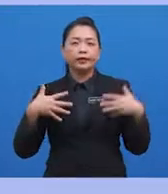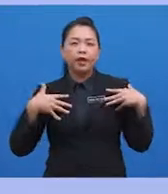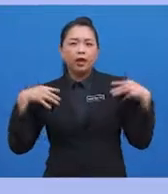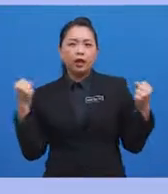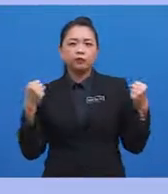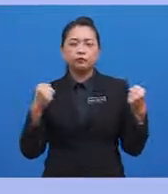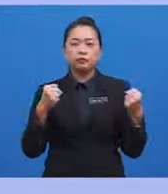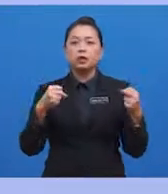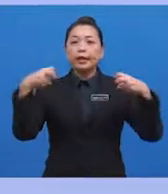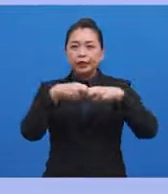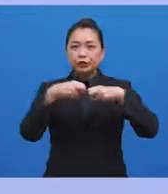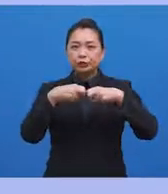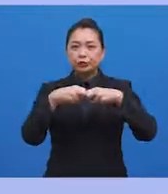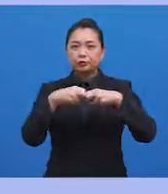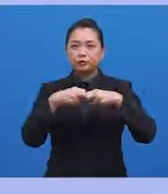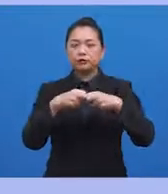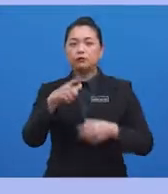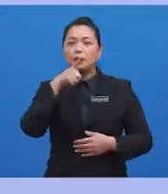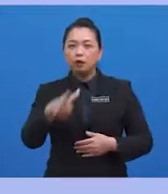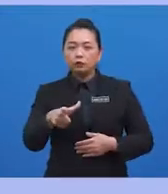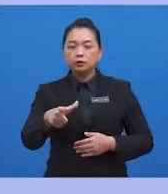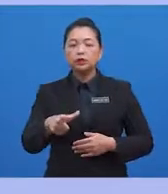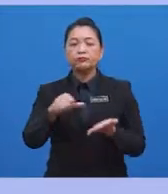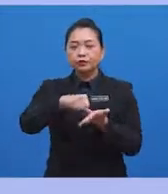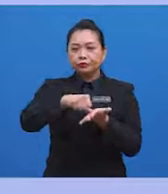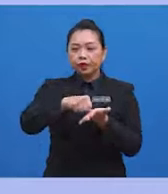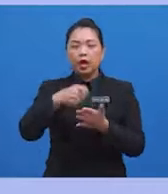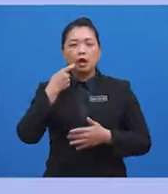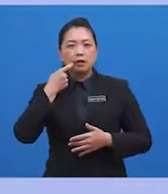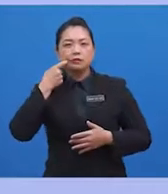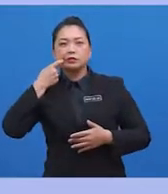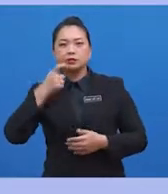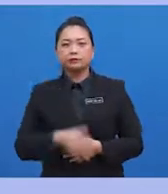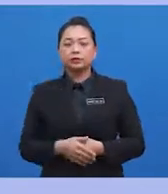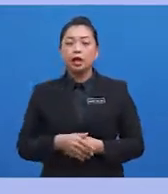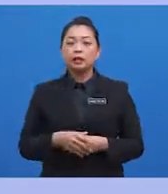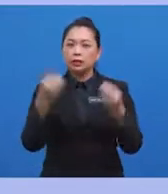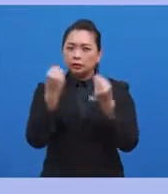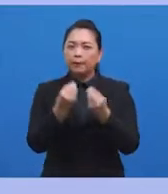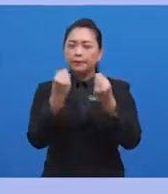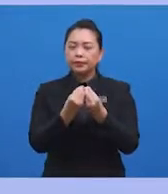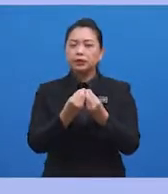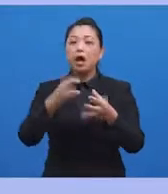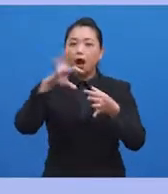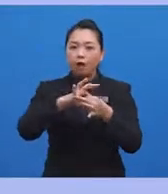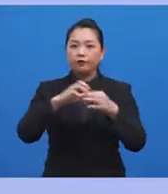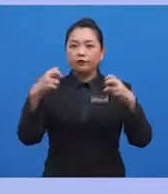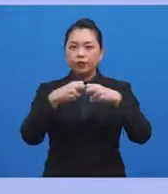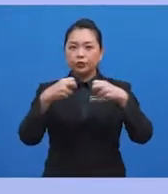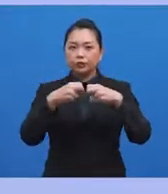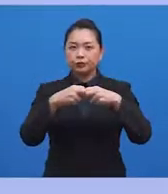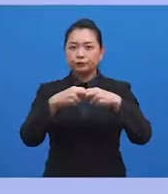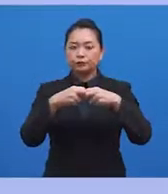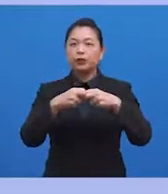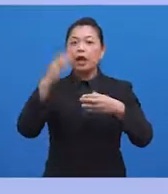that spring up as a result of long-term drug addiction, there are also a number of issues affecting the physical